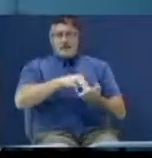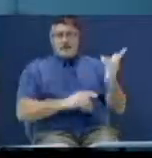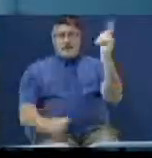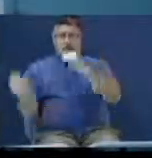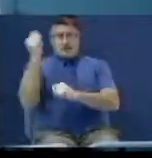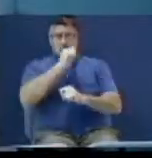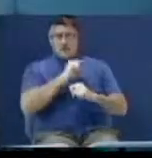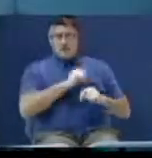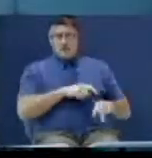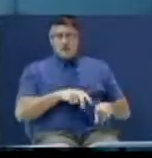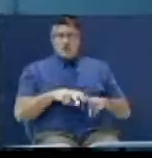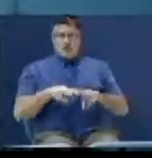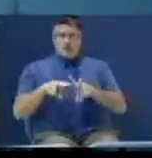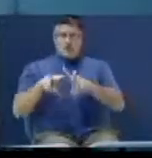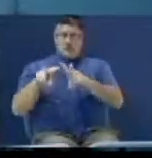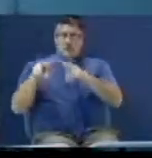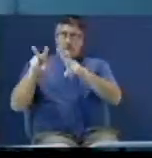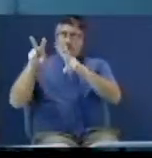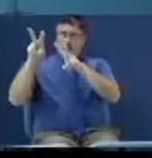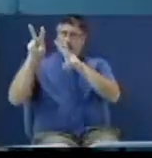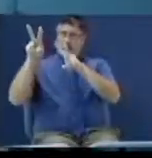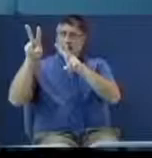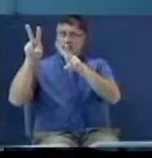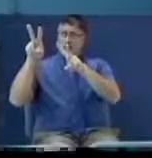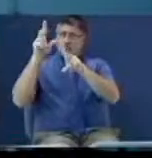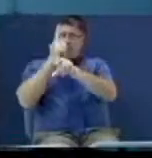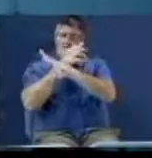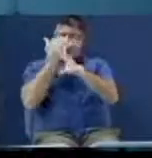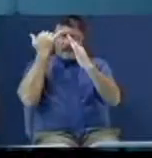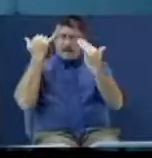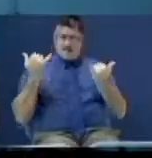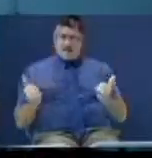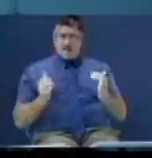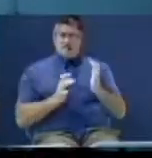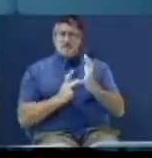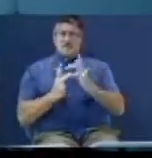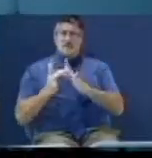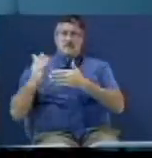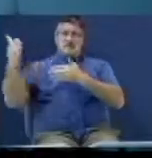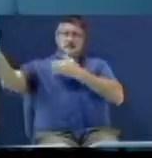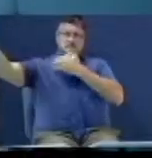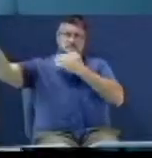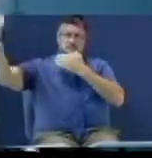looking up because if all that's happening before our eyes, how close is it? Amen.